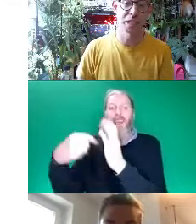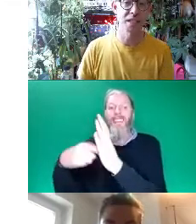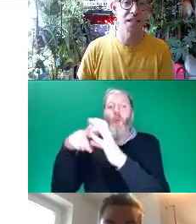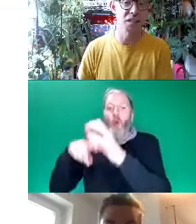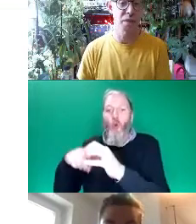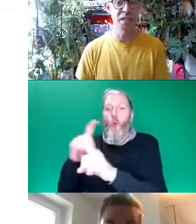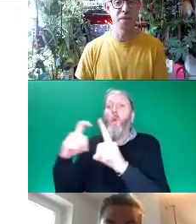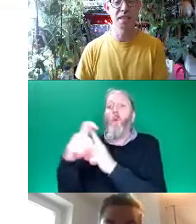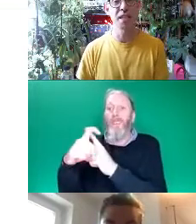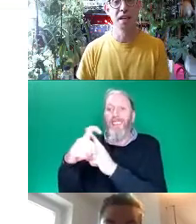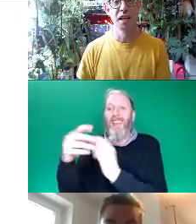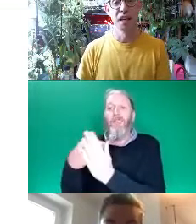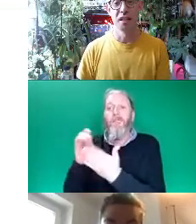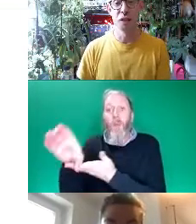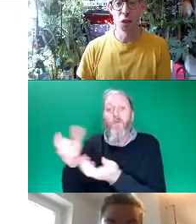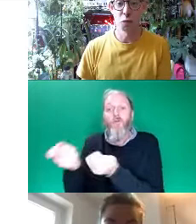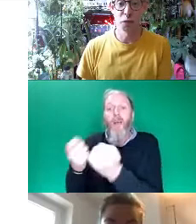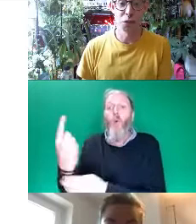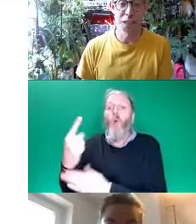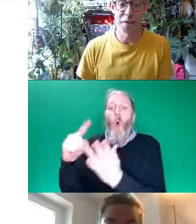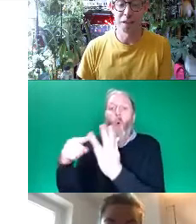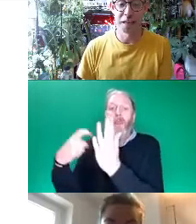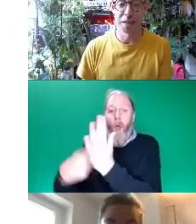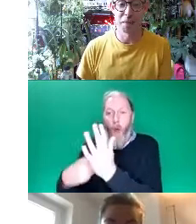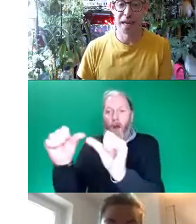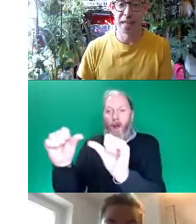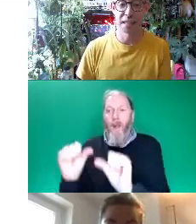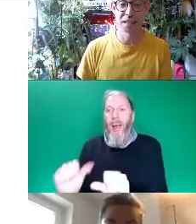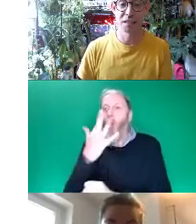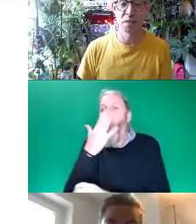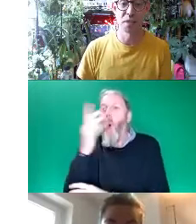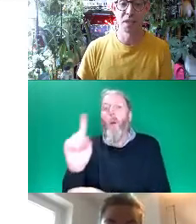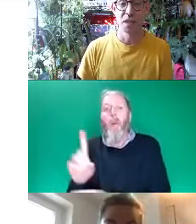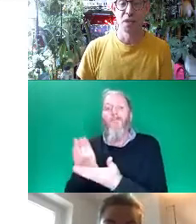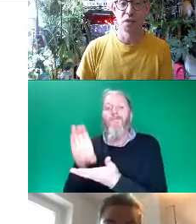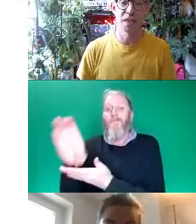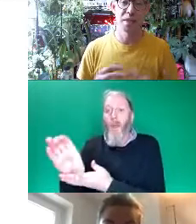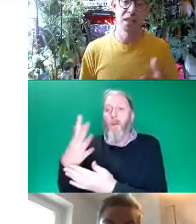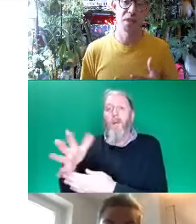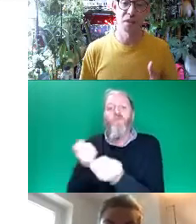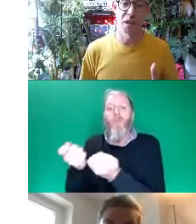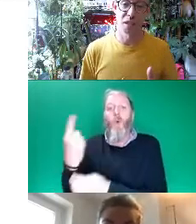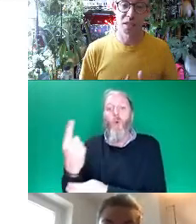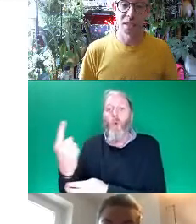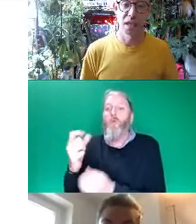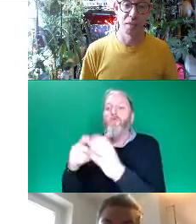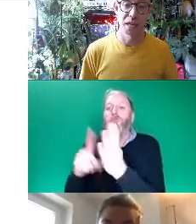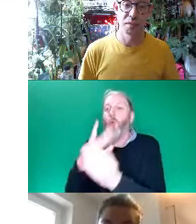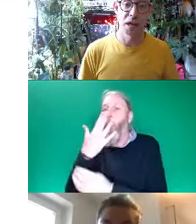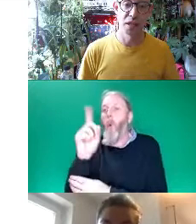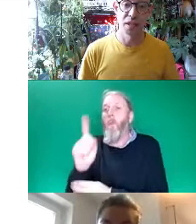were awarded at the start of 2020 not long before lockdown and the groups who had already been given a grant